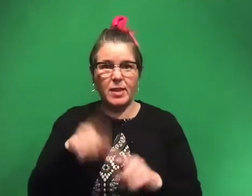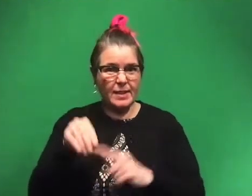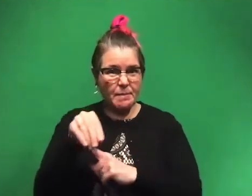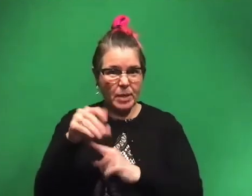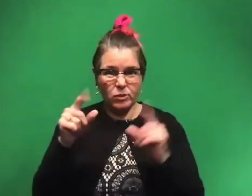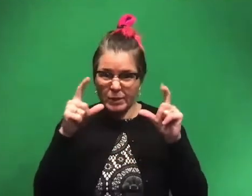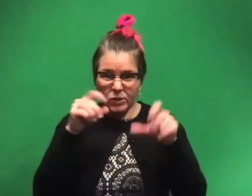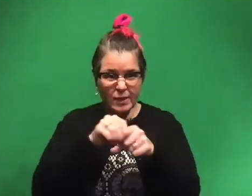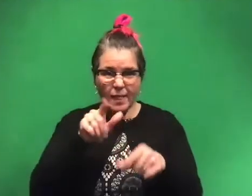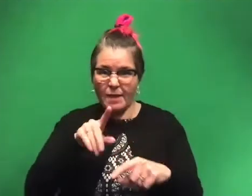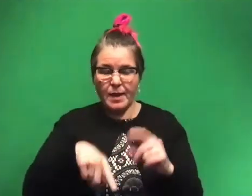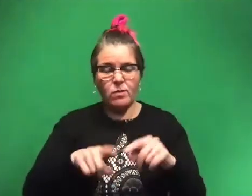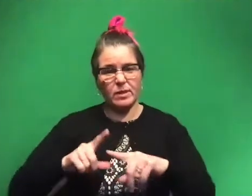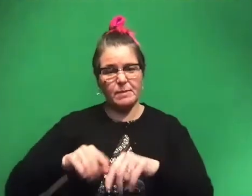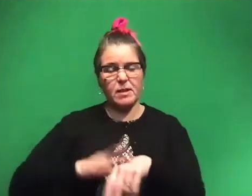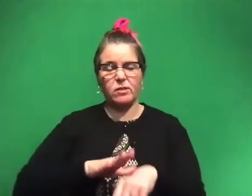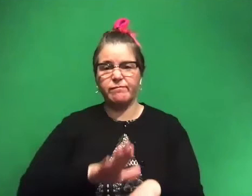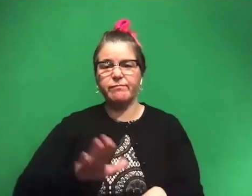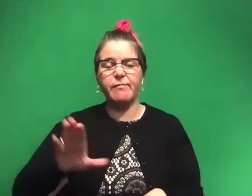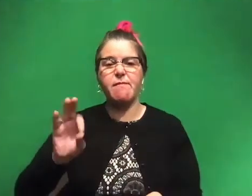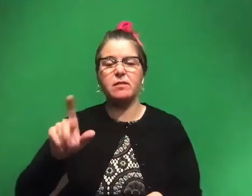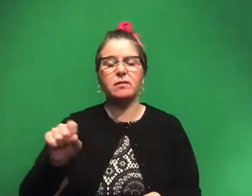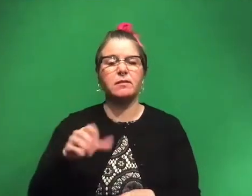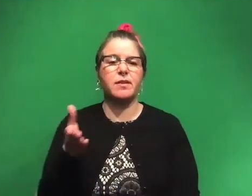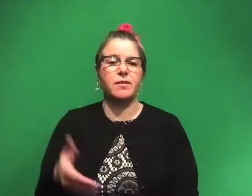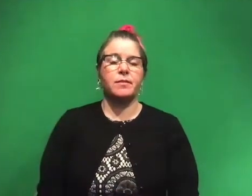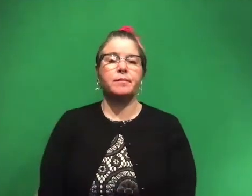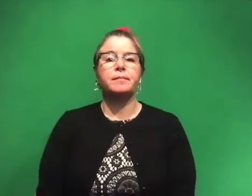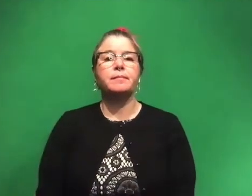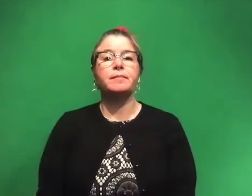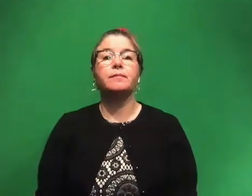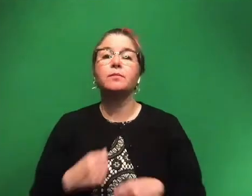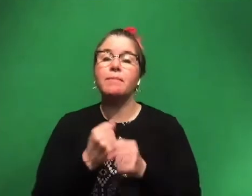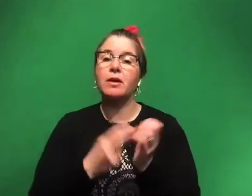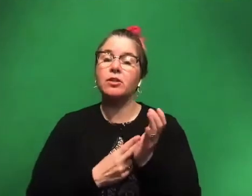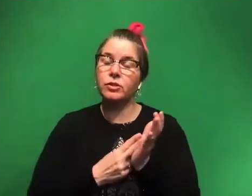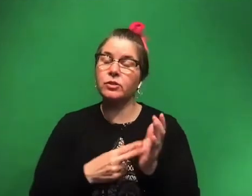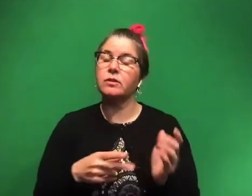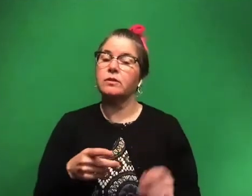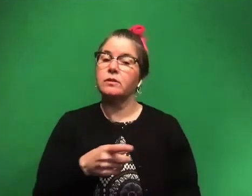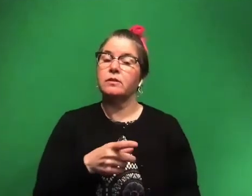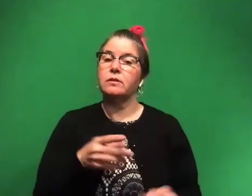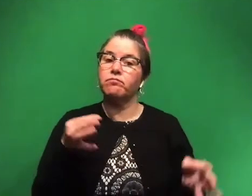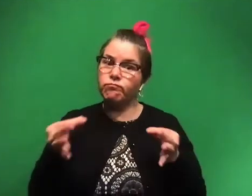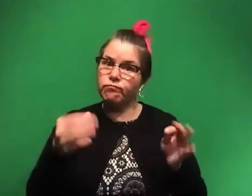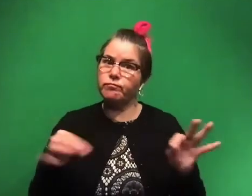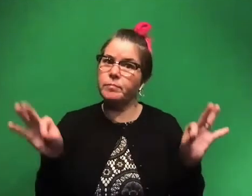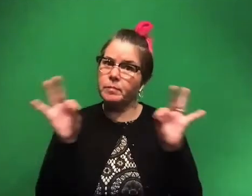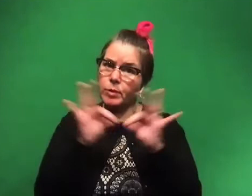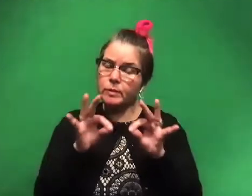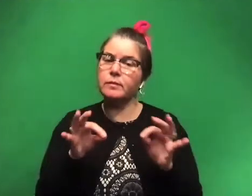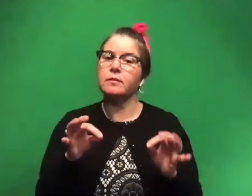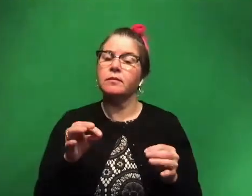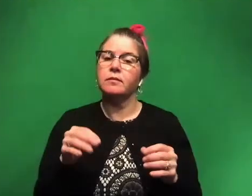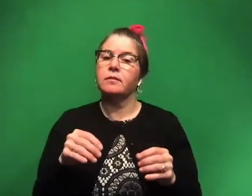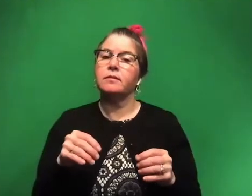depending on the fossils that are in there. Um, so we make sure that our volunteers know the importance of